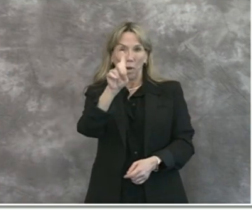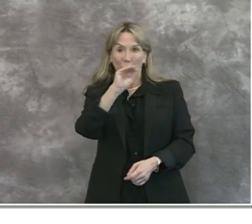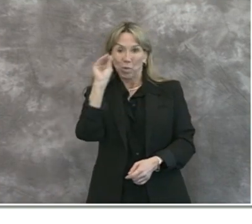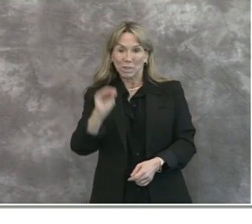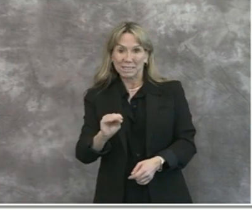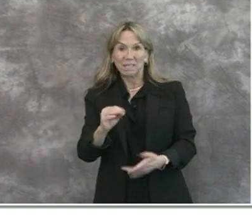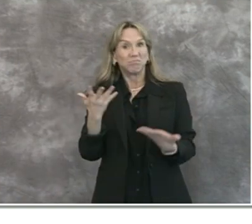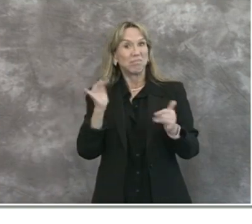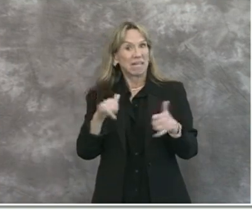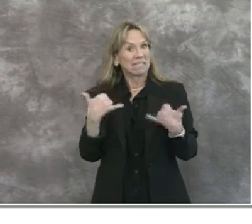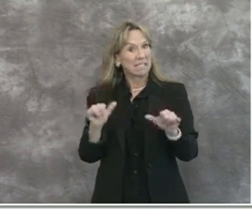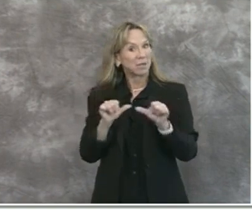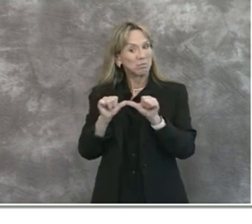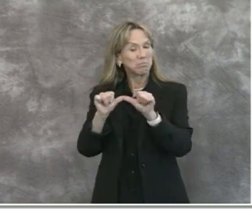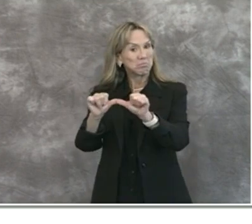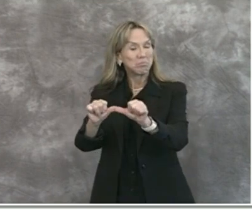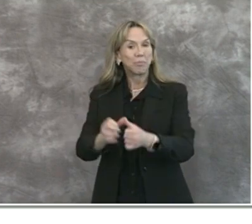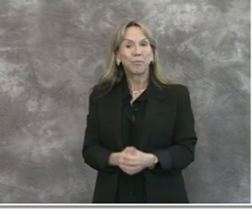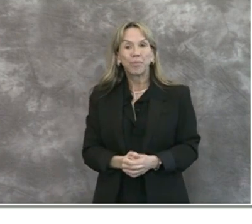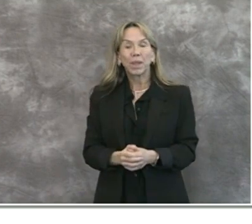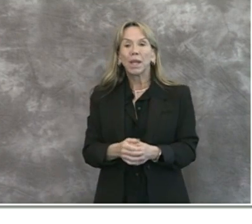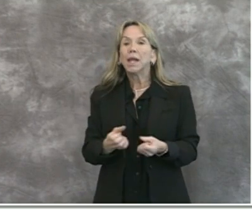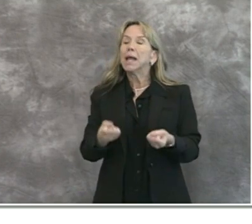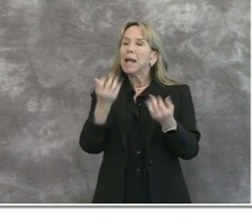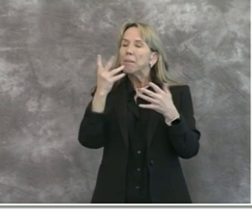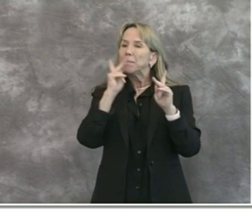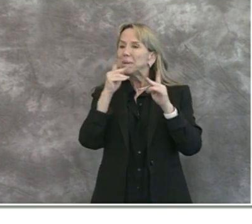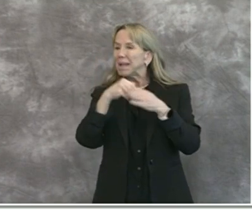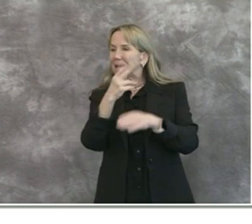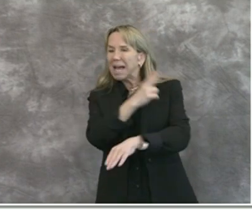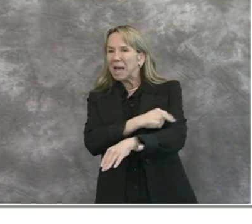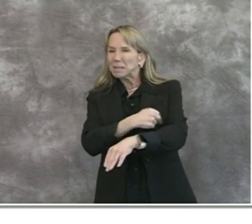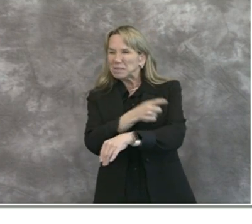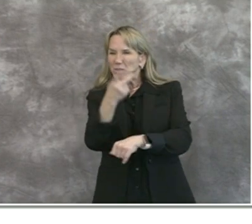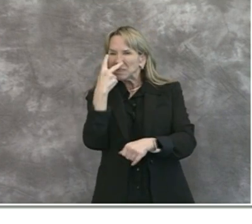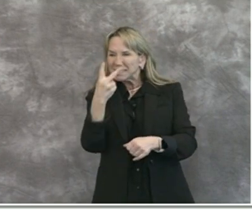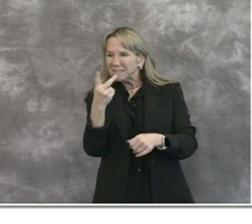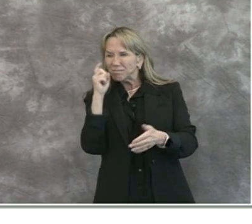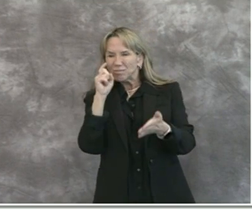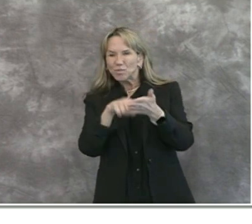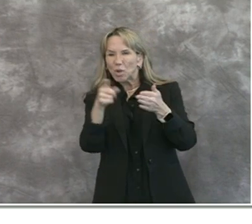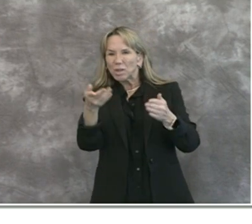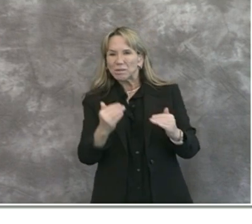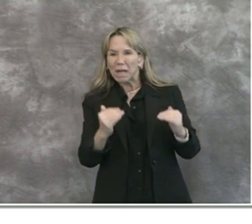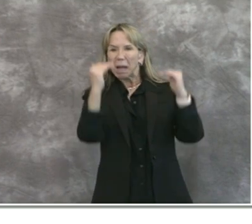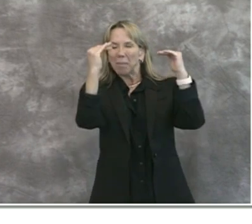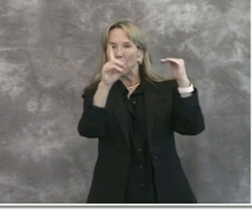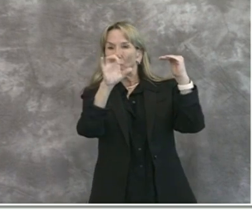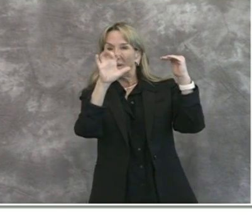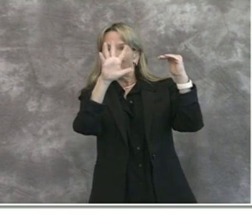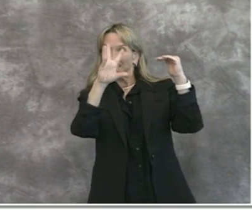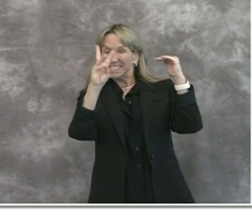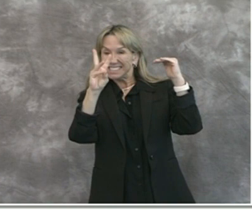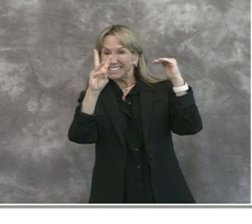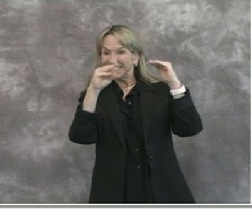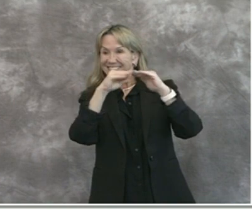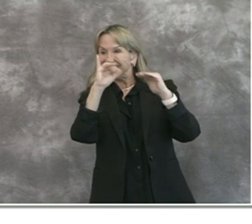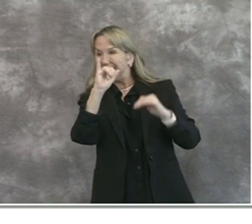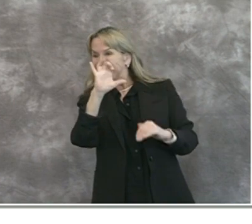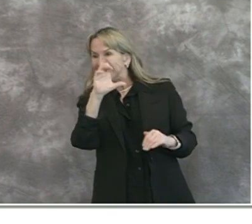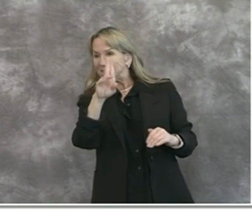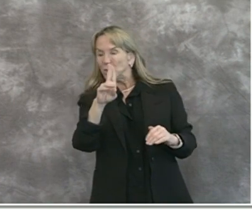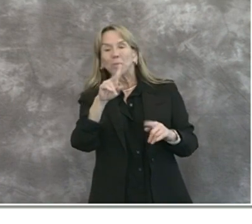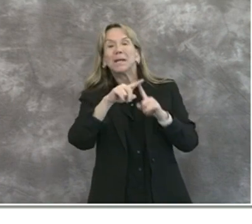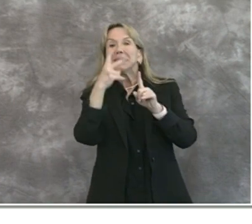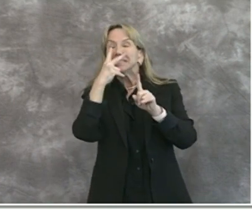holding steady in that regard. Daily hospital census up a little bit, 156 in ICU, 408 total. Again,